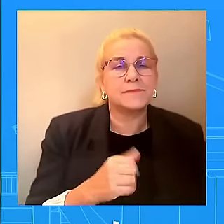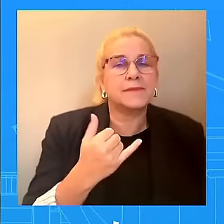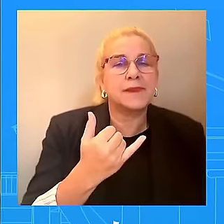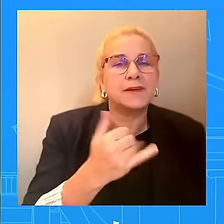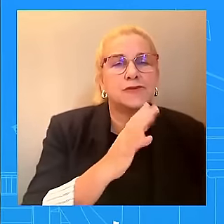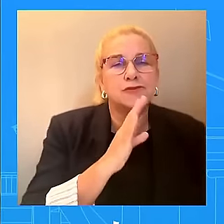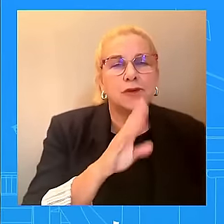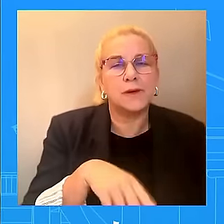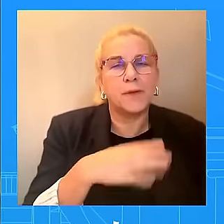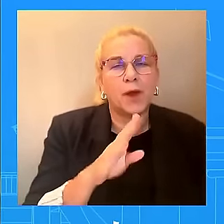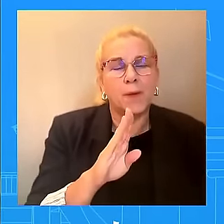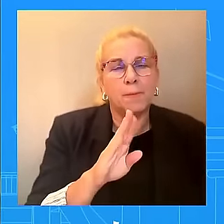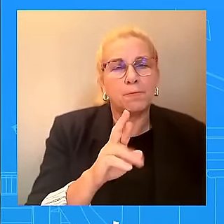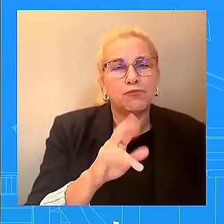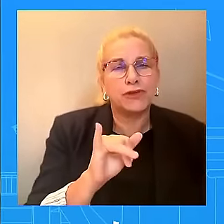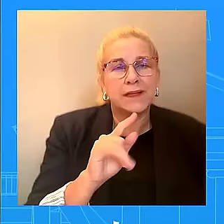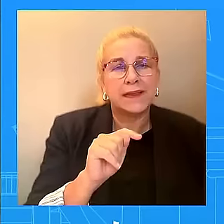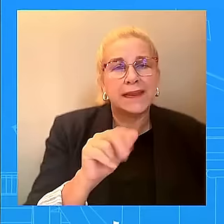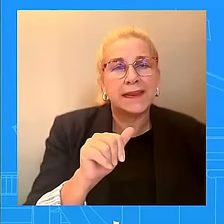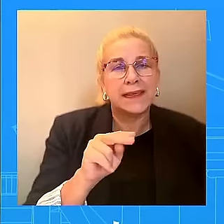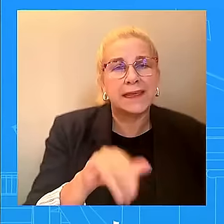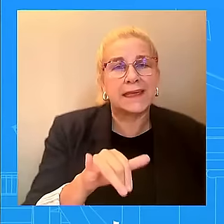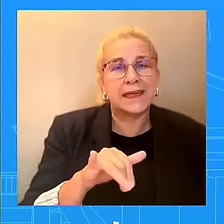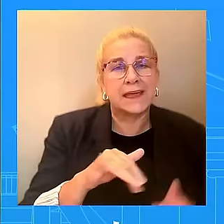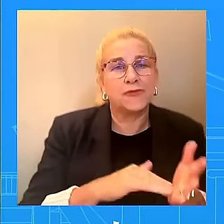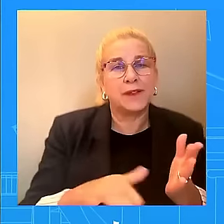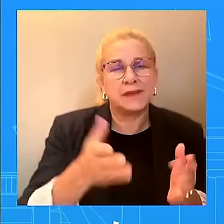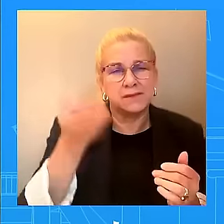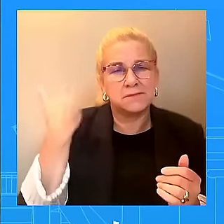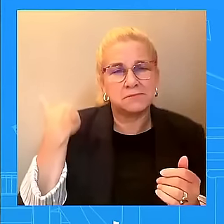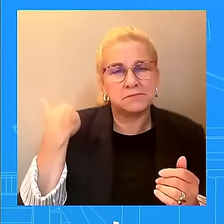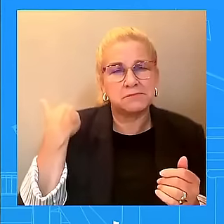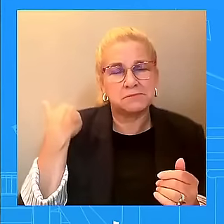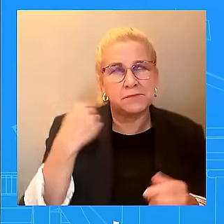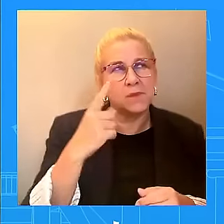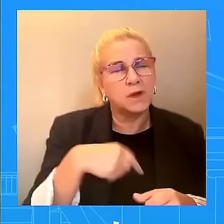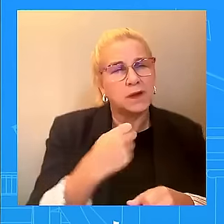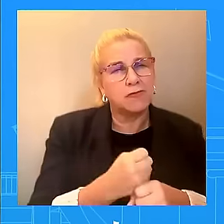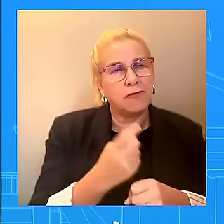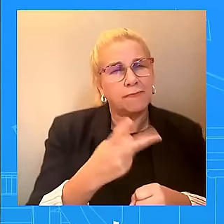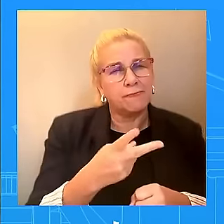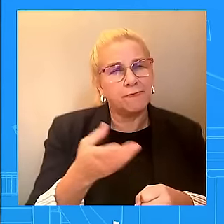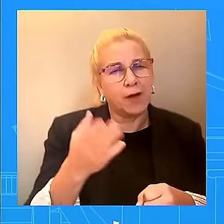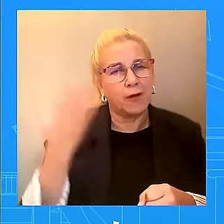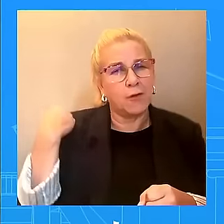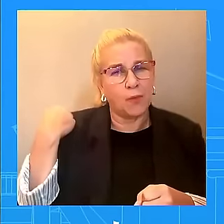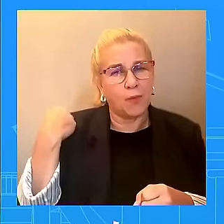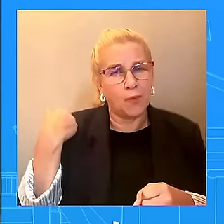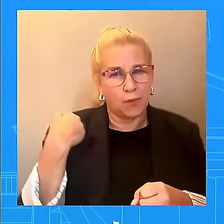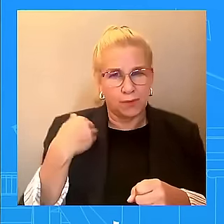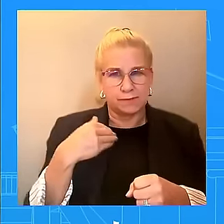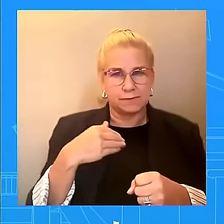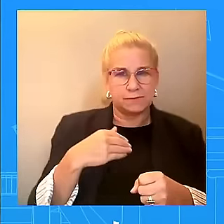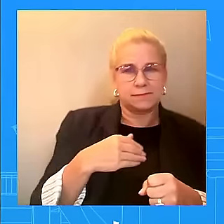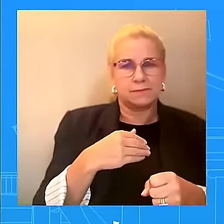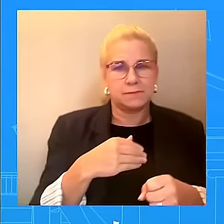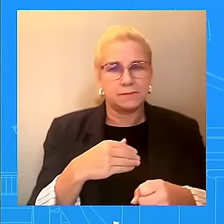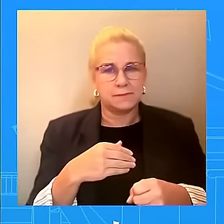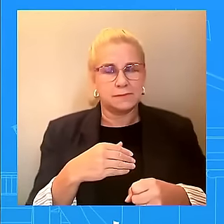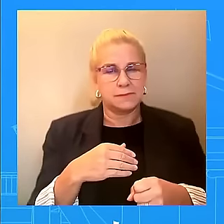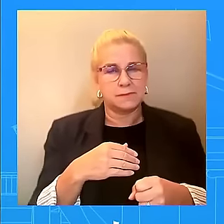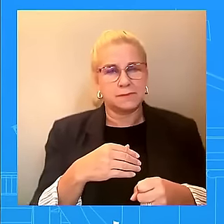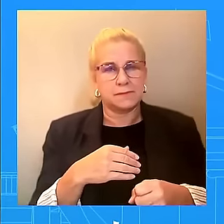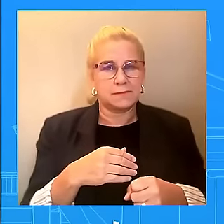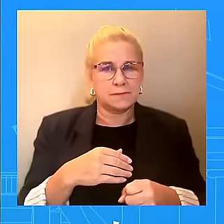And so even then, a year and a half ago, we were clear about decisions that have to be made on a number of